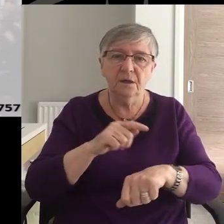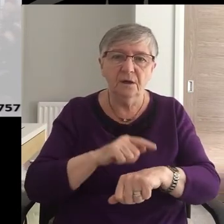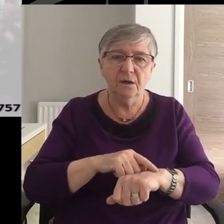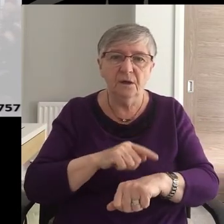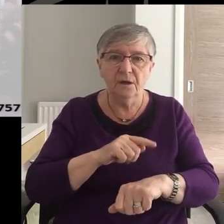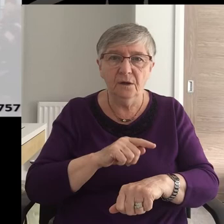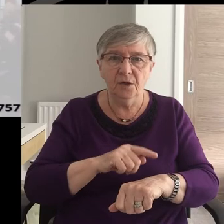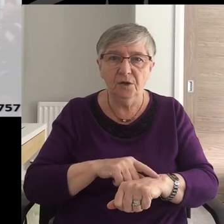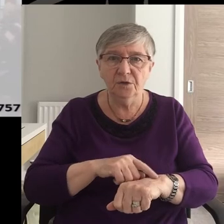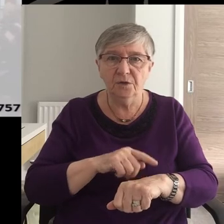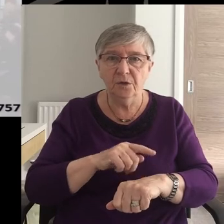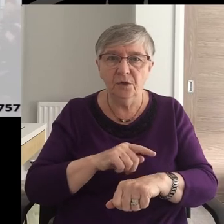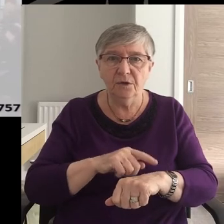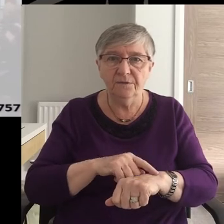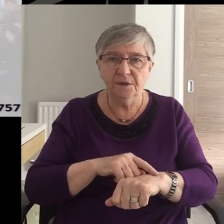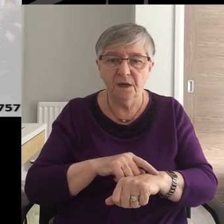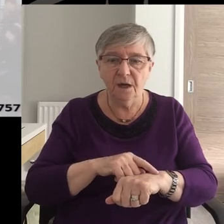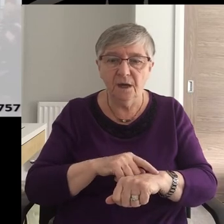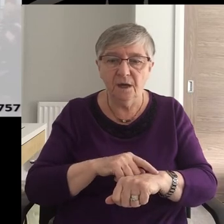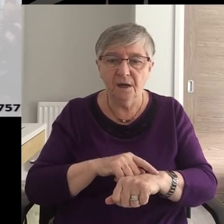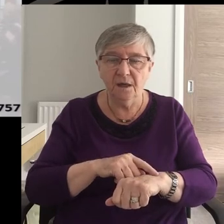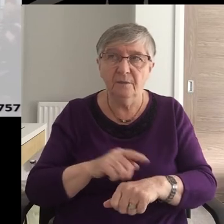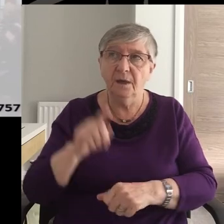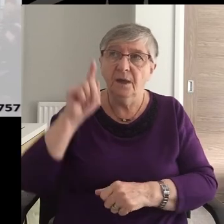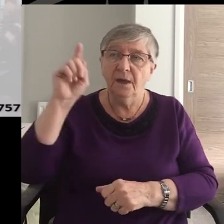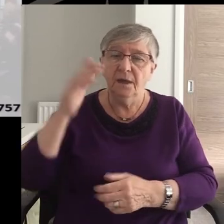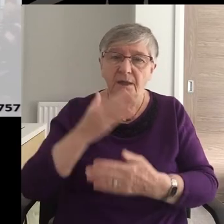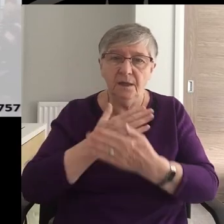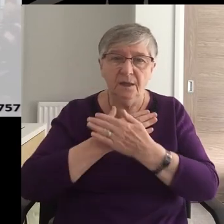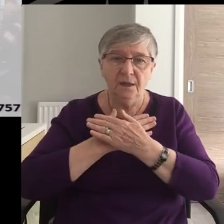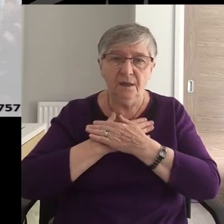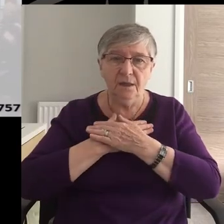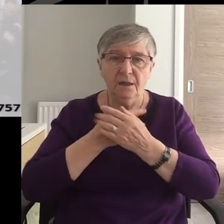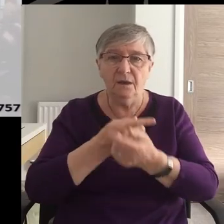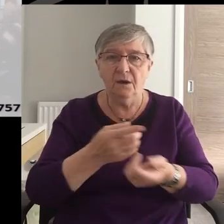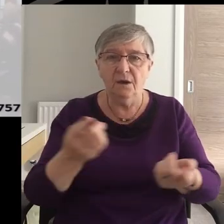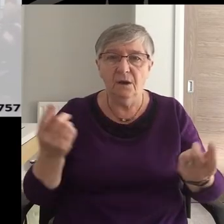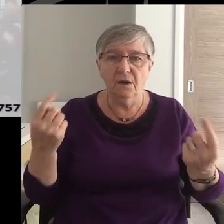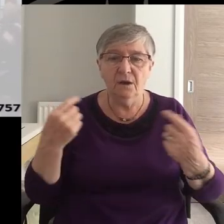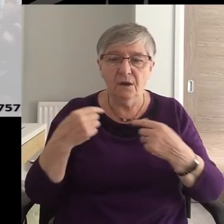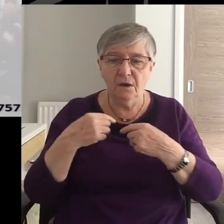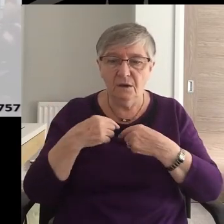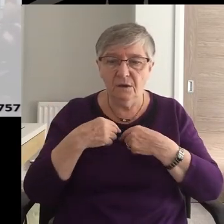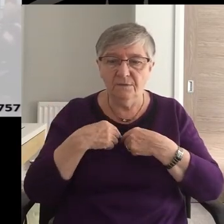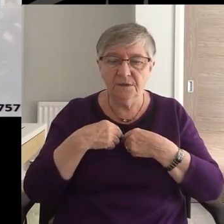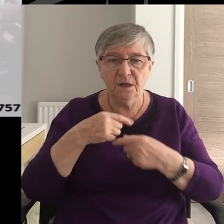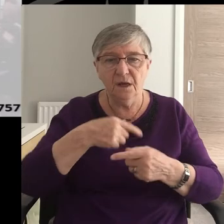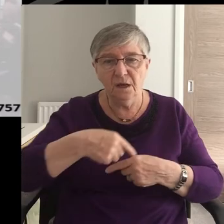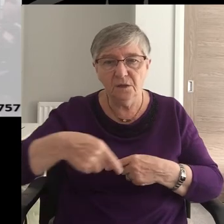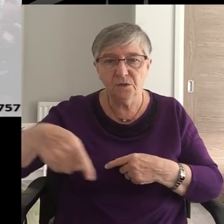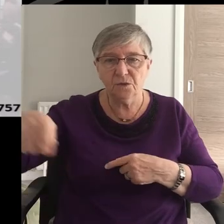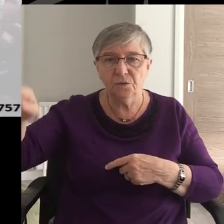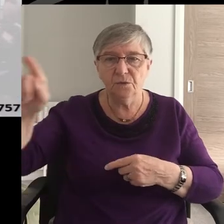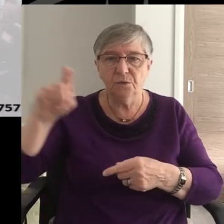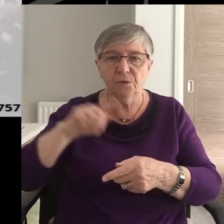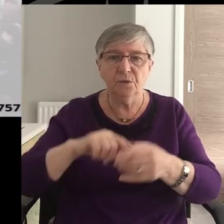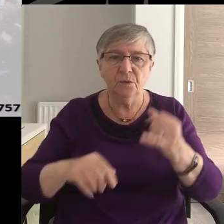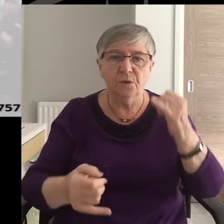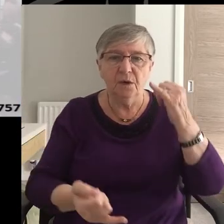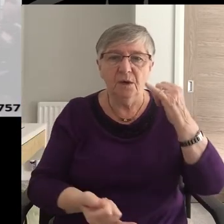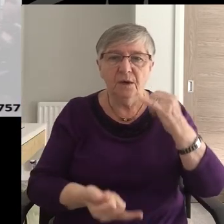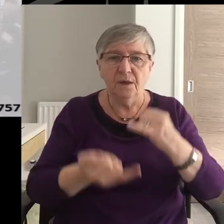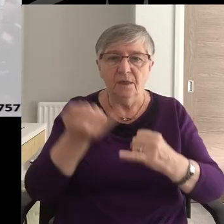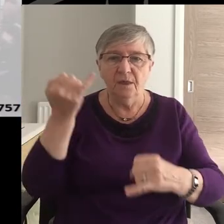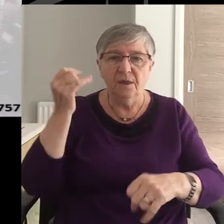first of time He loved us to